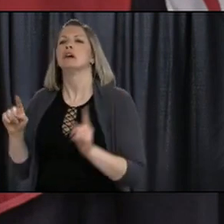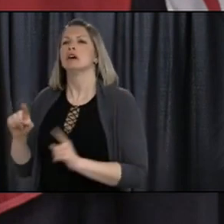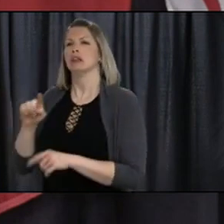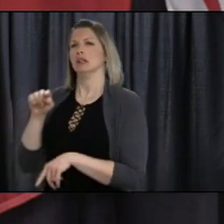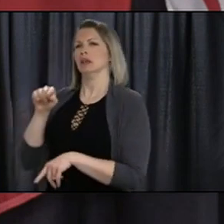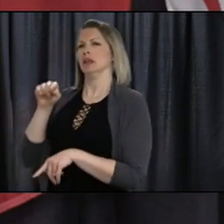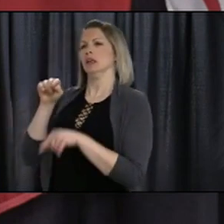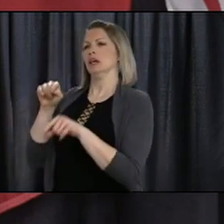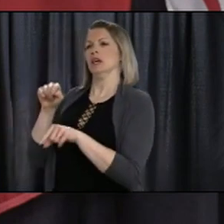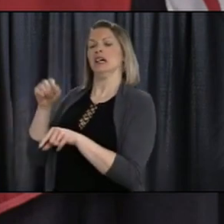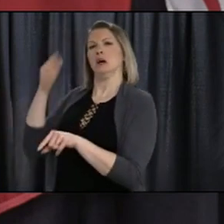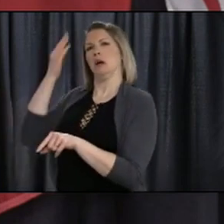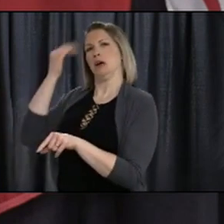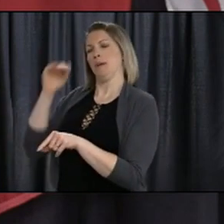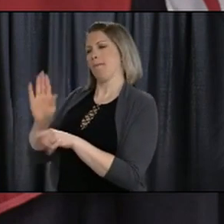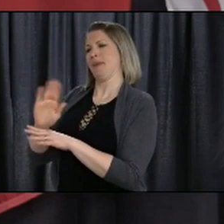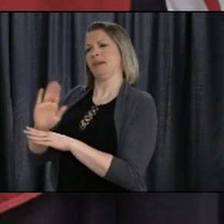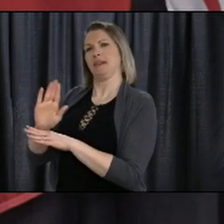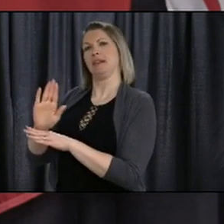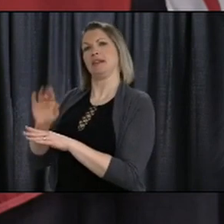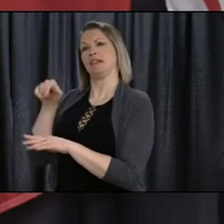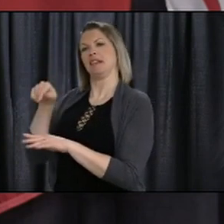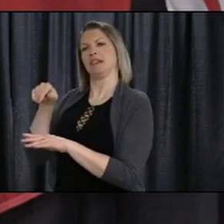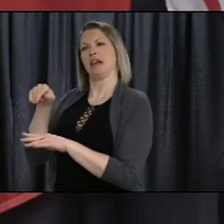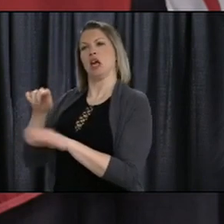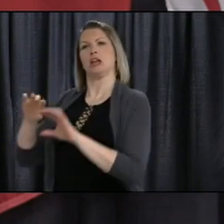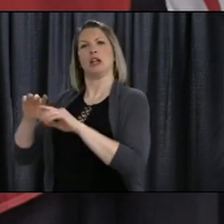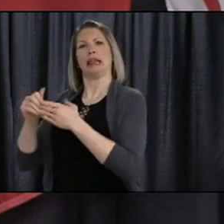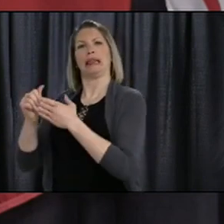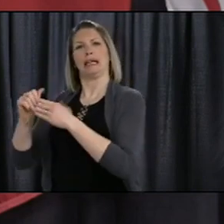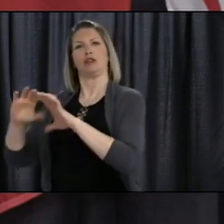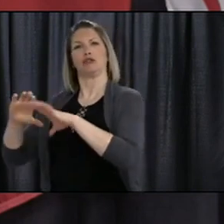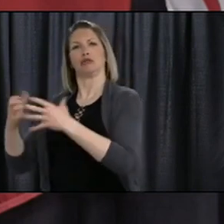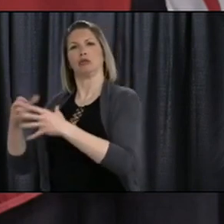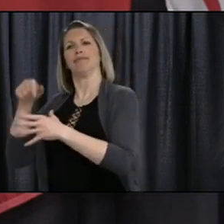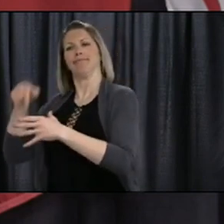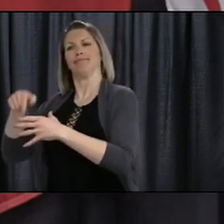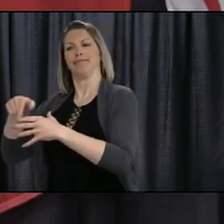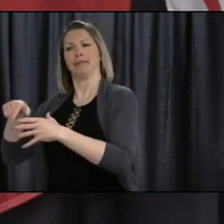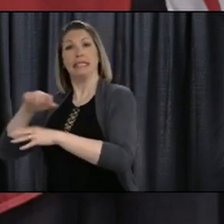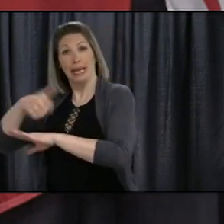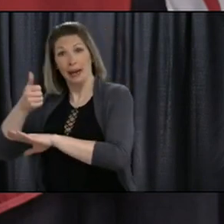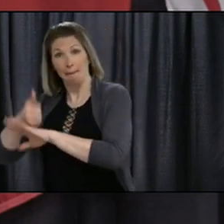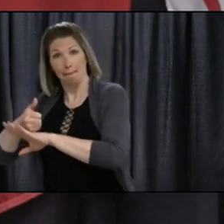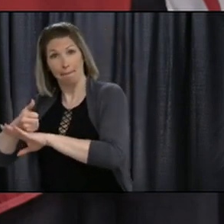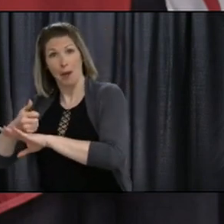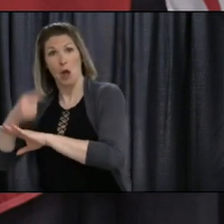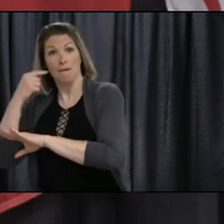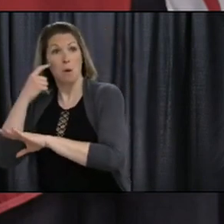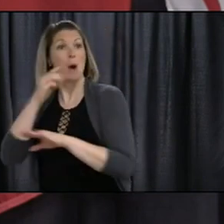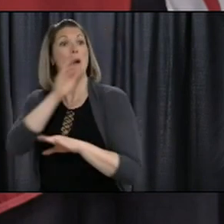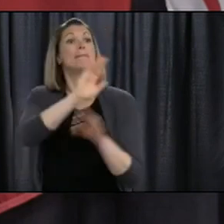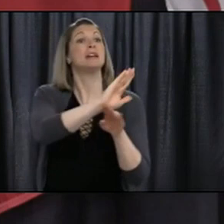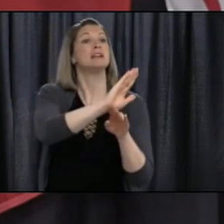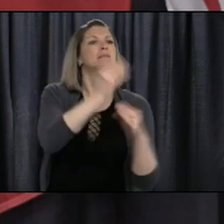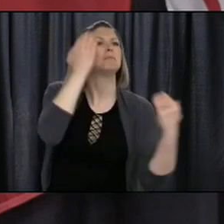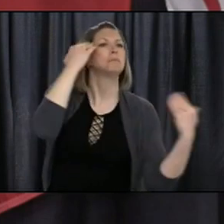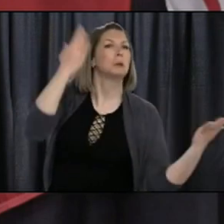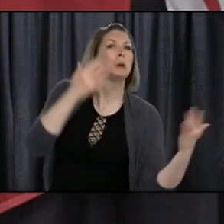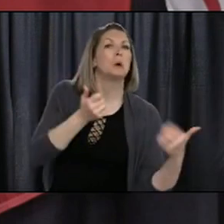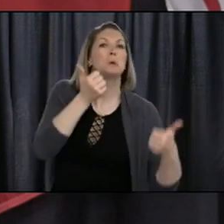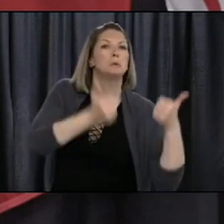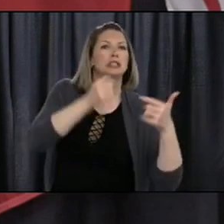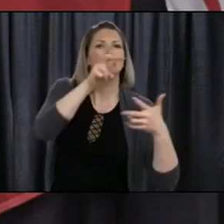and they are available to work with businesses that would be able to answer those questions about where they would fit into Alert Level 4